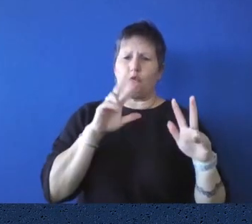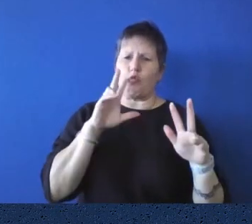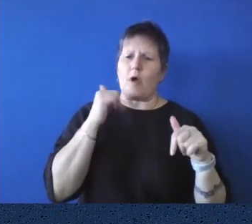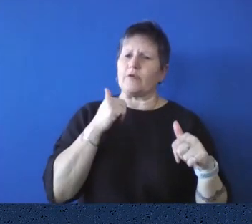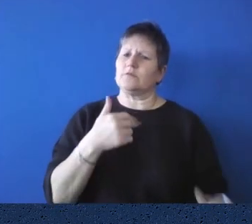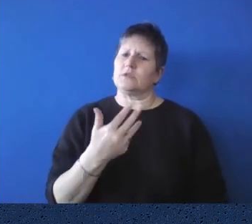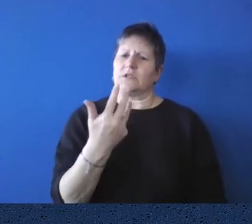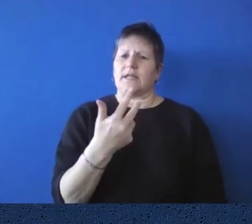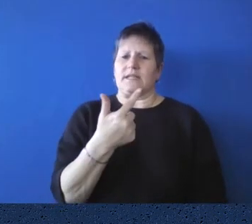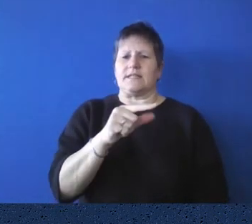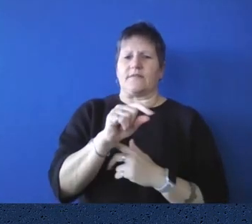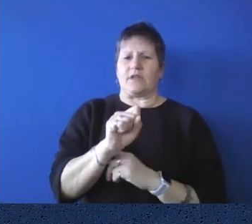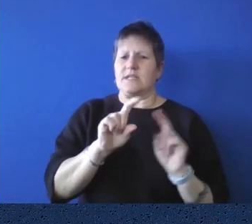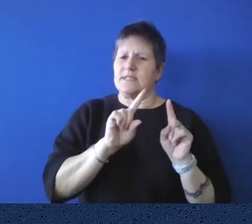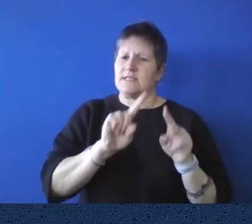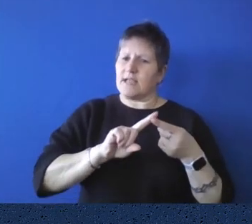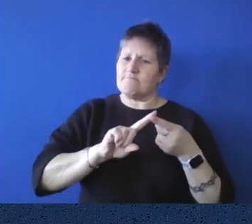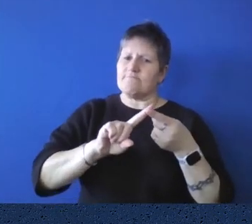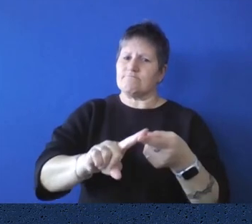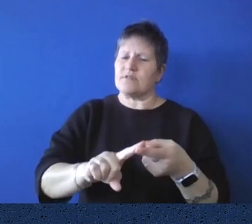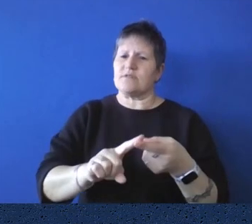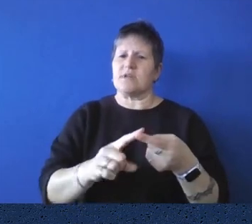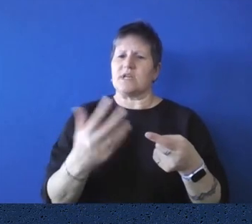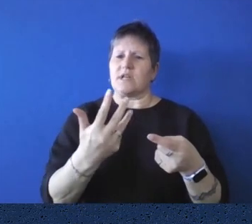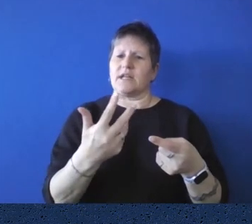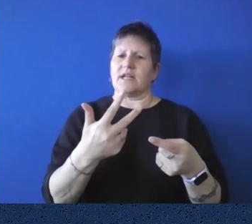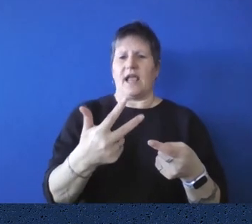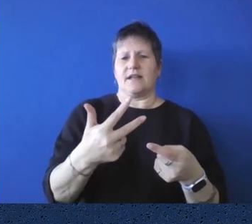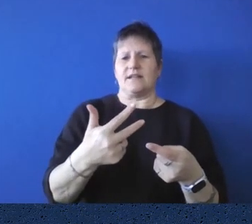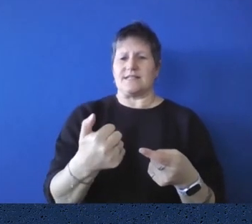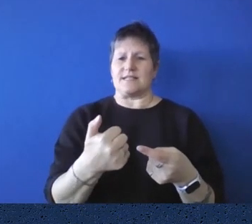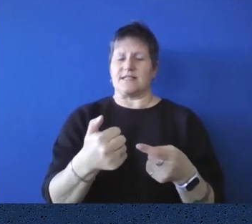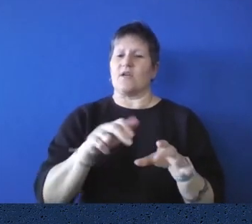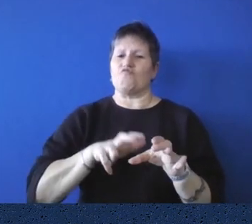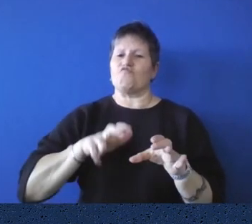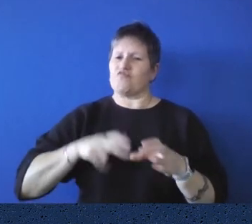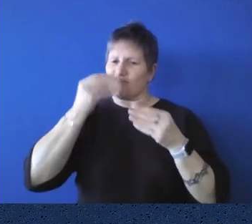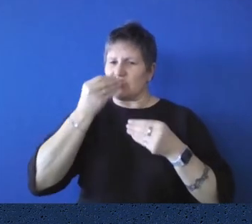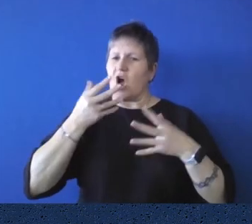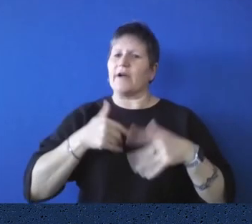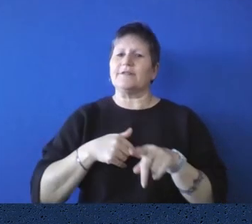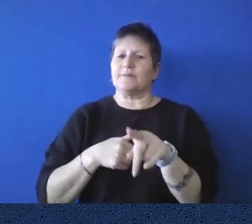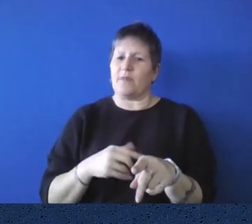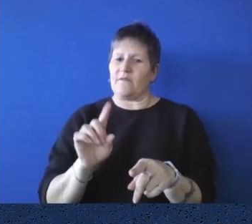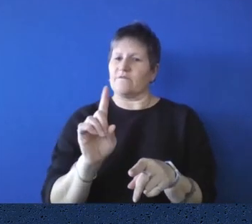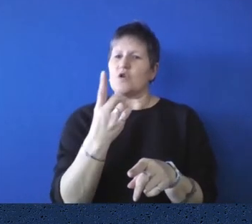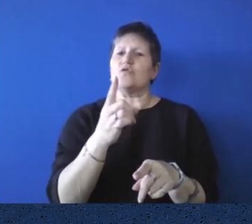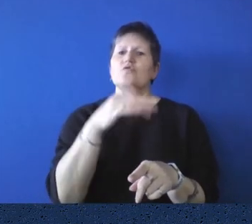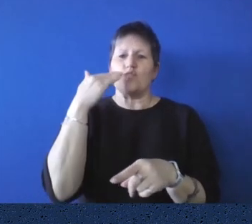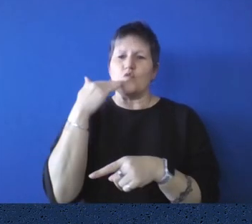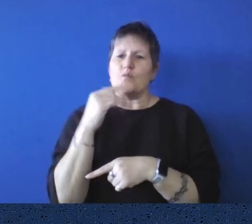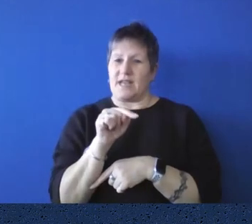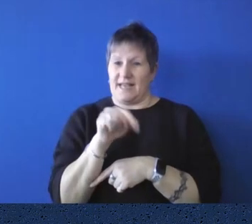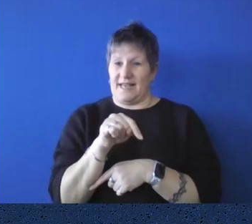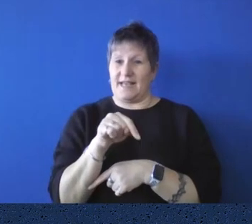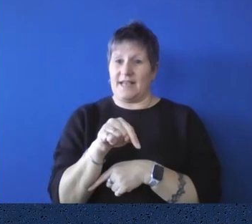1986, uh, until her retirement. But she was the first female parliamentary librarian here, but also